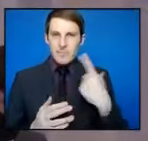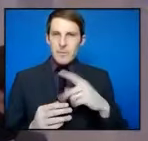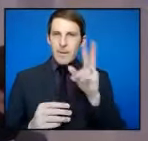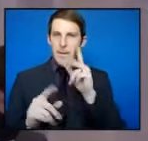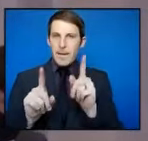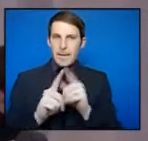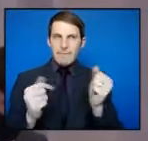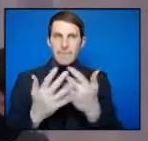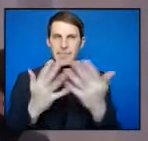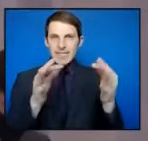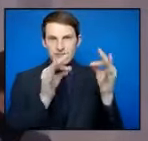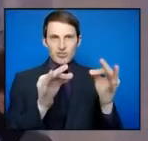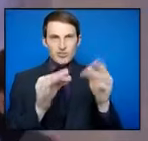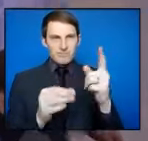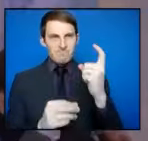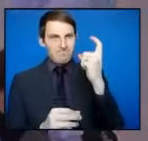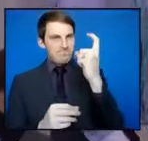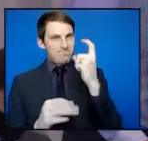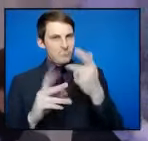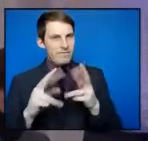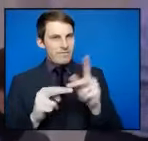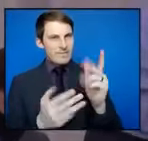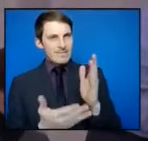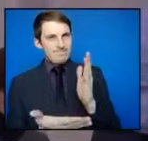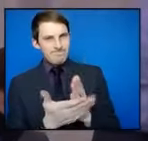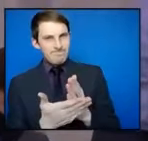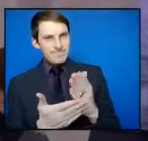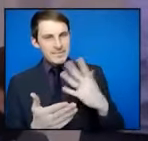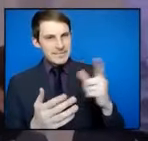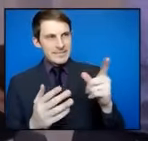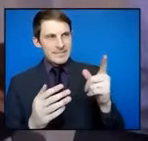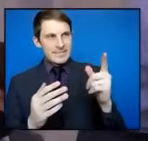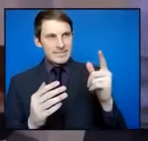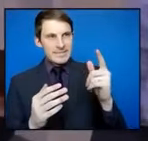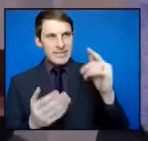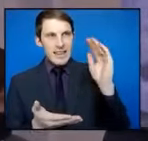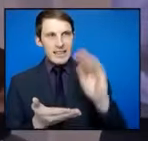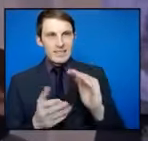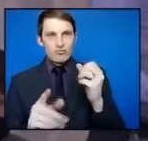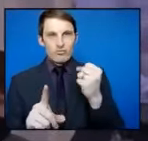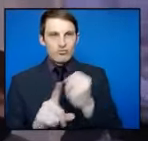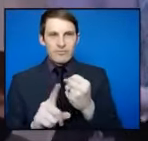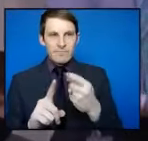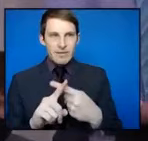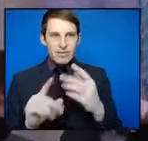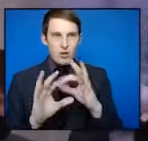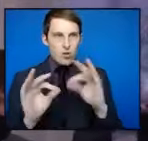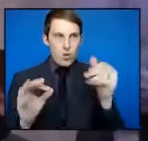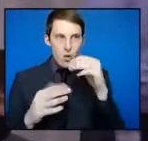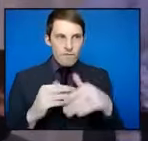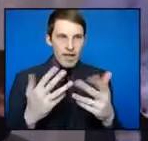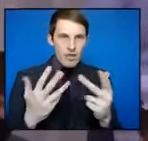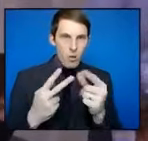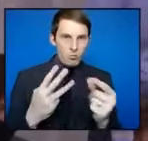are quite questionable about whether they really are the least restrictive and without knowing what the other options are, no one can be satisfied,